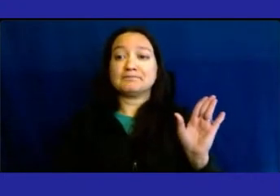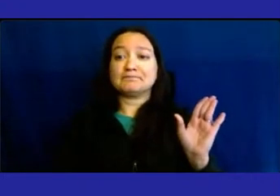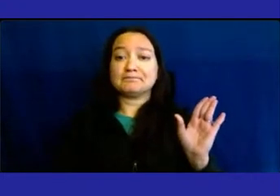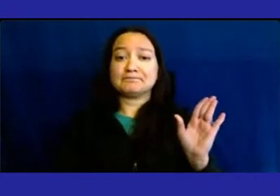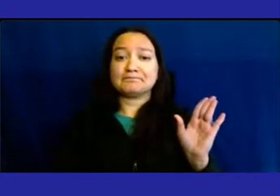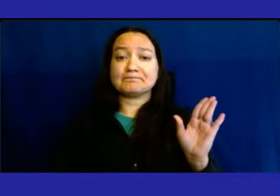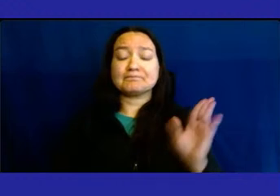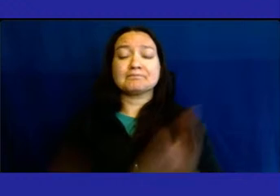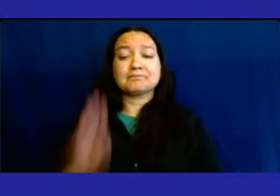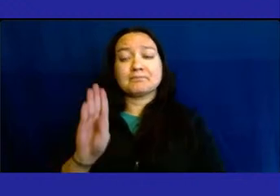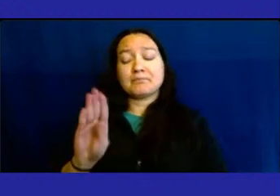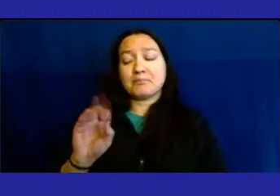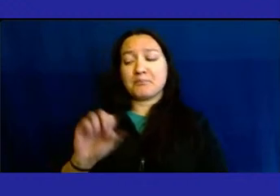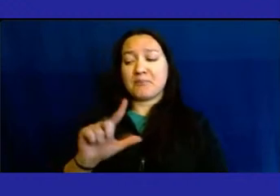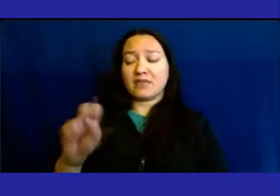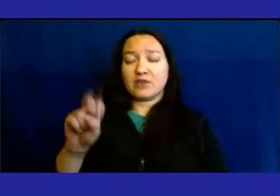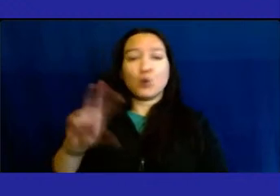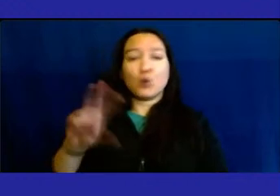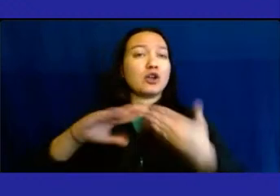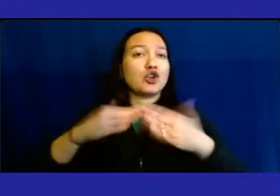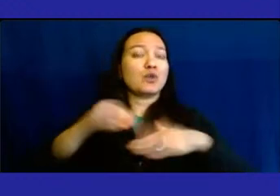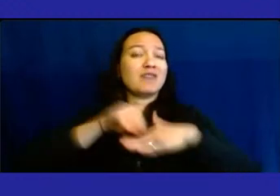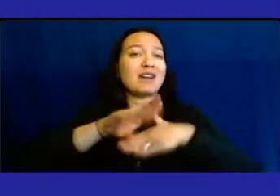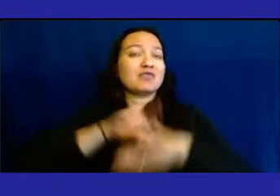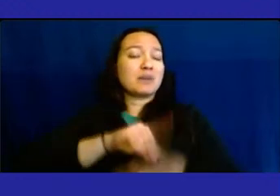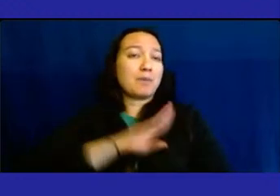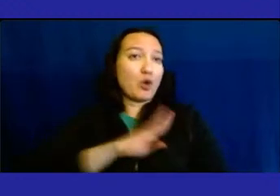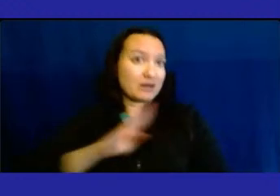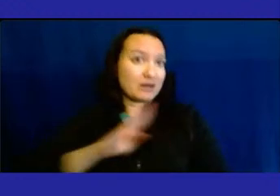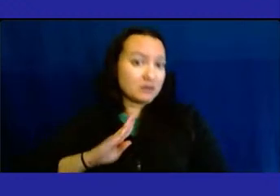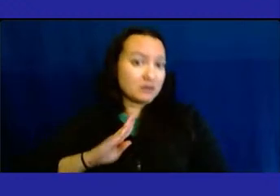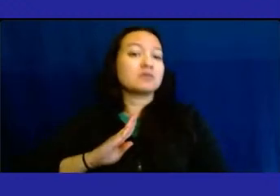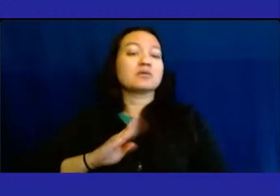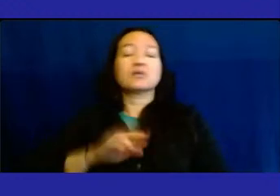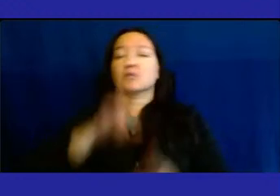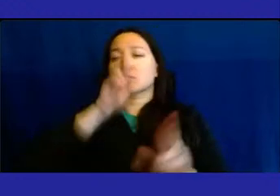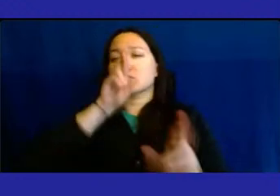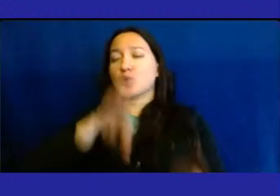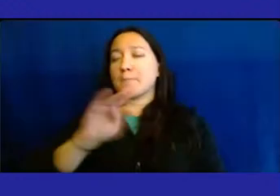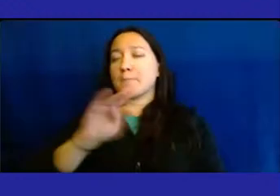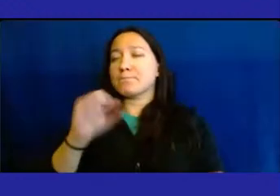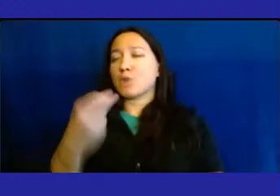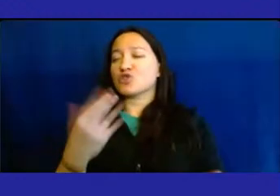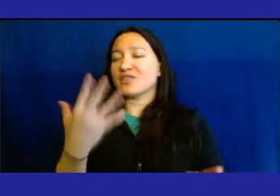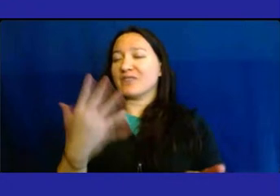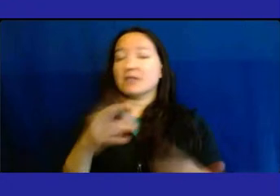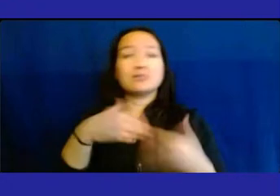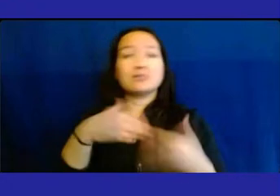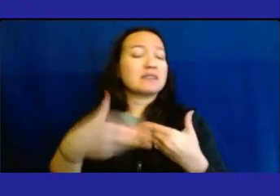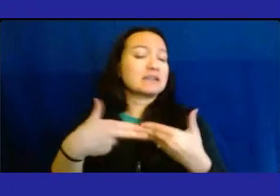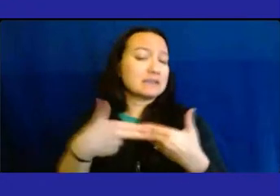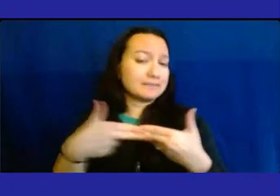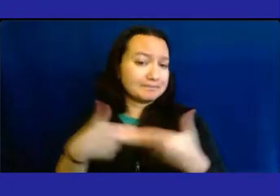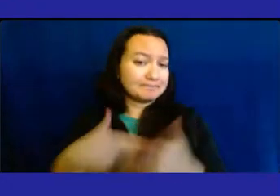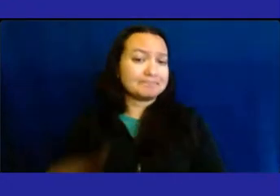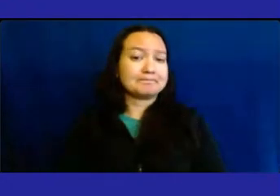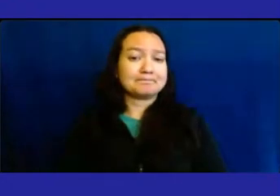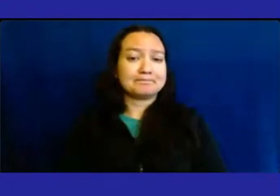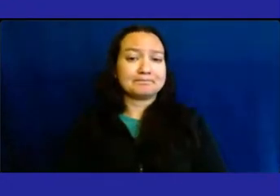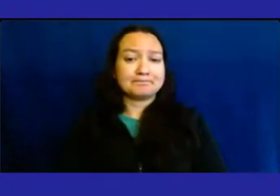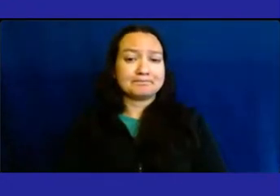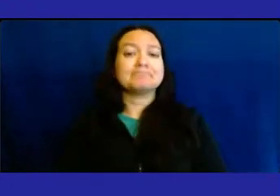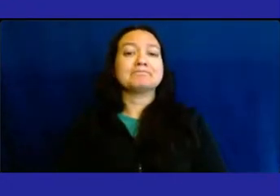Bellevue Community Advisory Board, Community Relations Report for March 5th. Let's go to the next slide. Equipment and